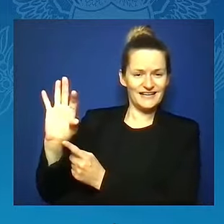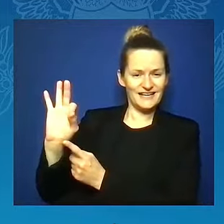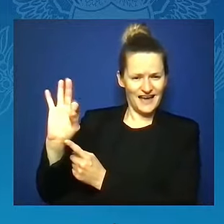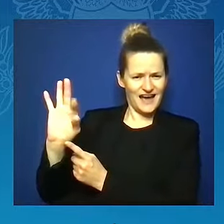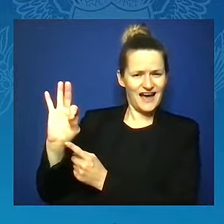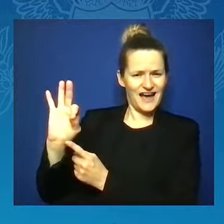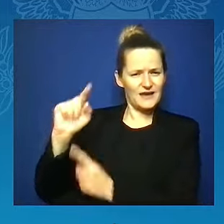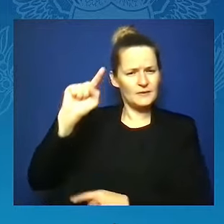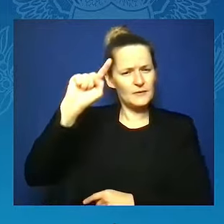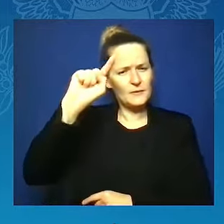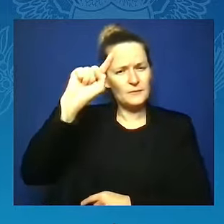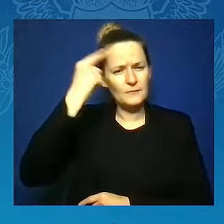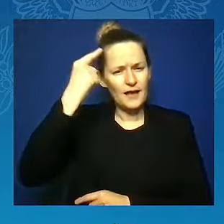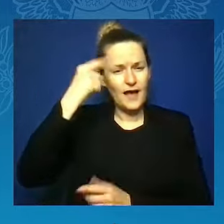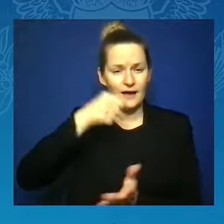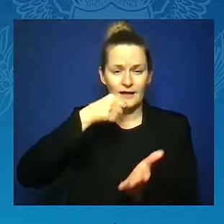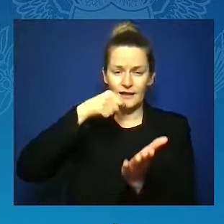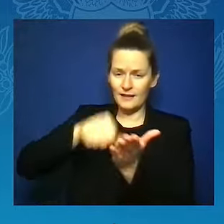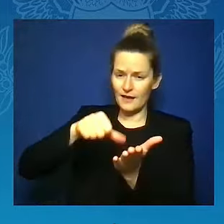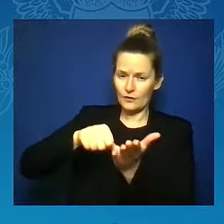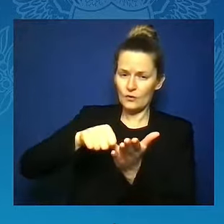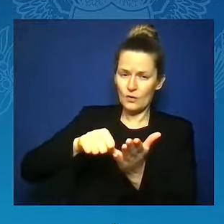woman presidential nominee.